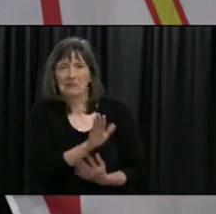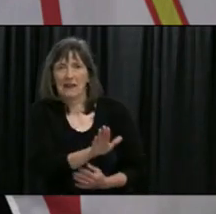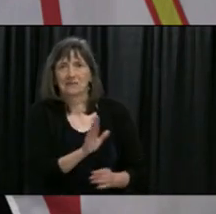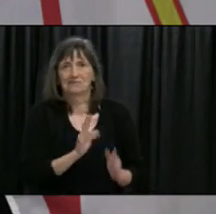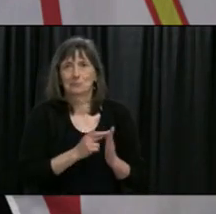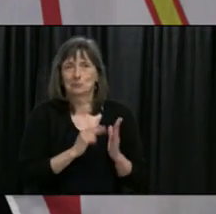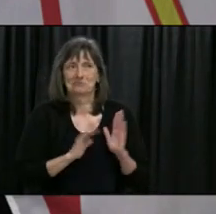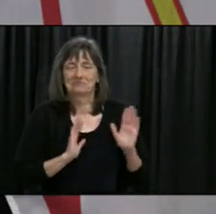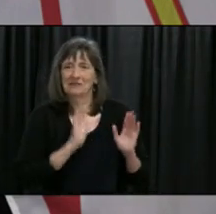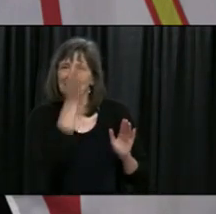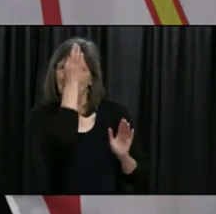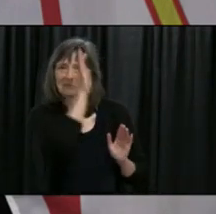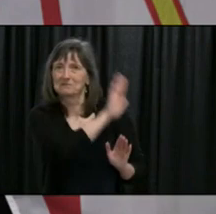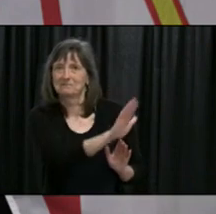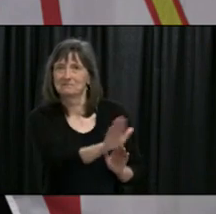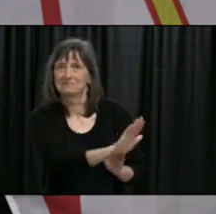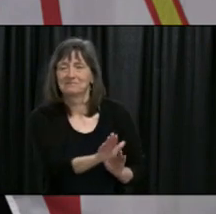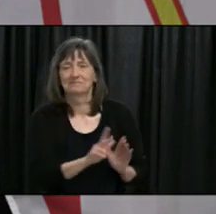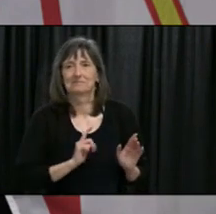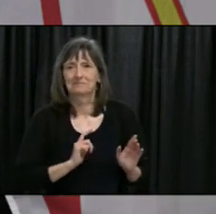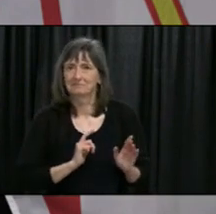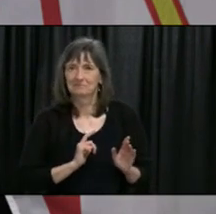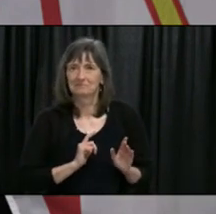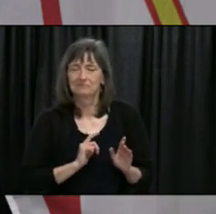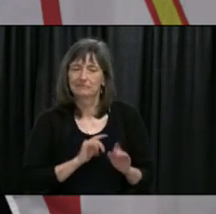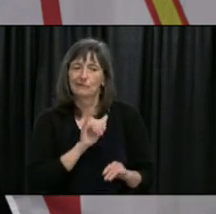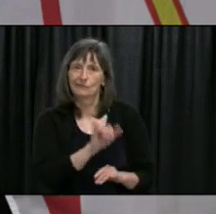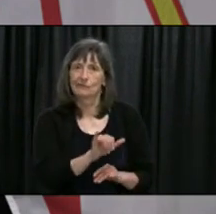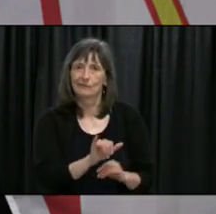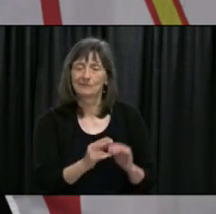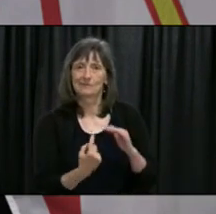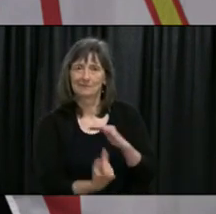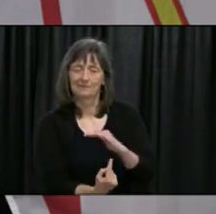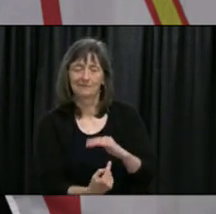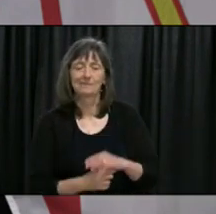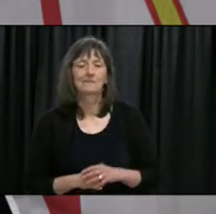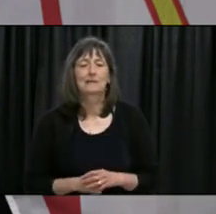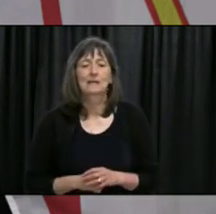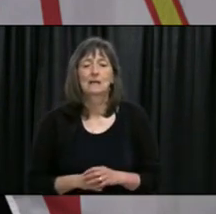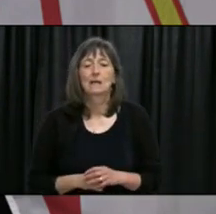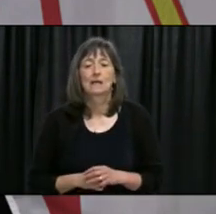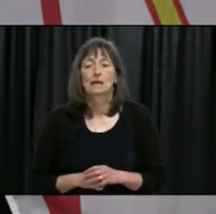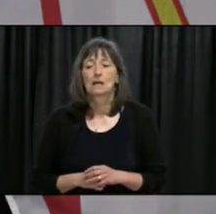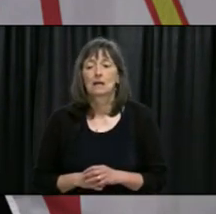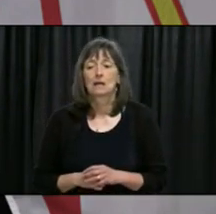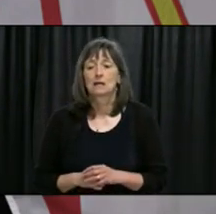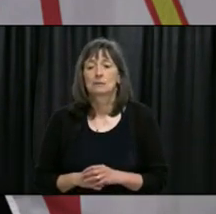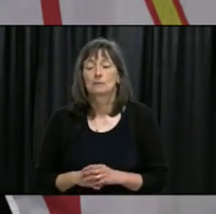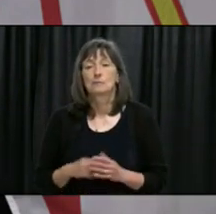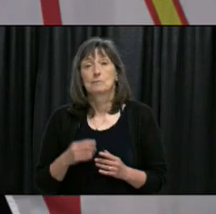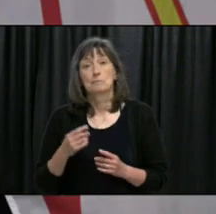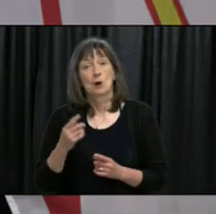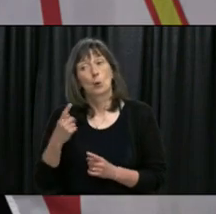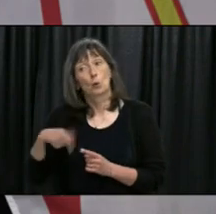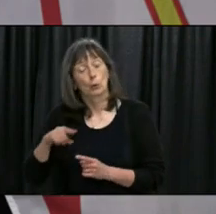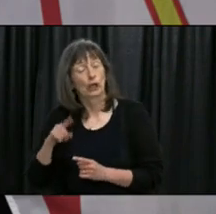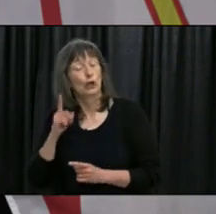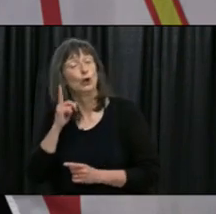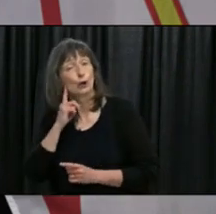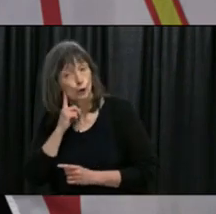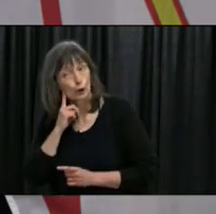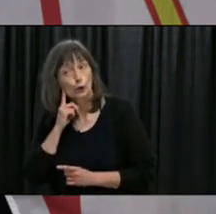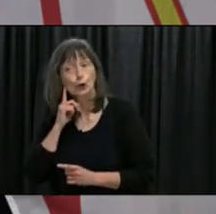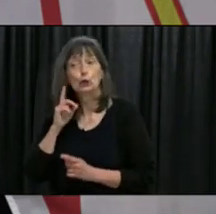that has to continue I think right now what we wanted to do we'd heard that you know